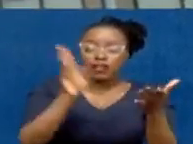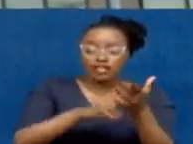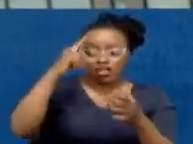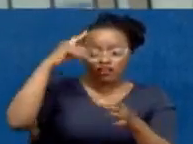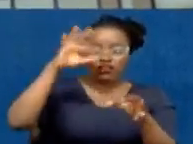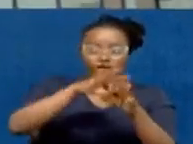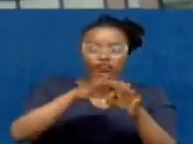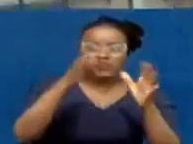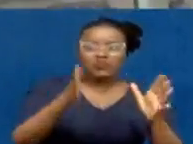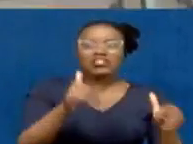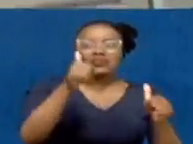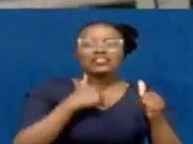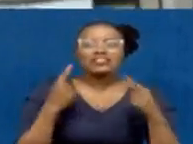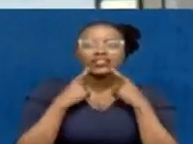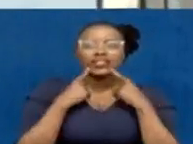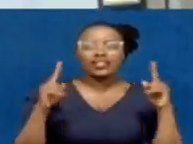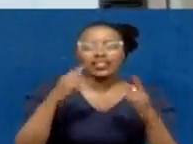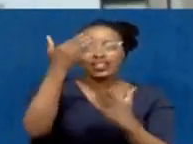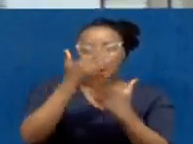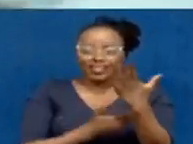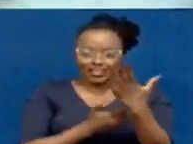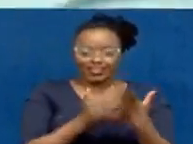of voters and election results declaration forms.